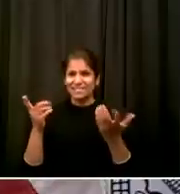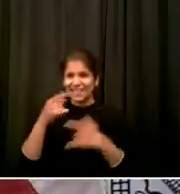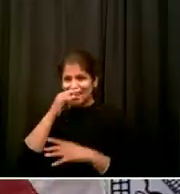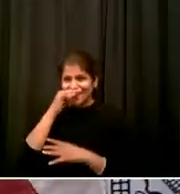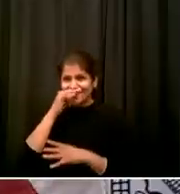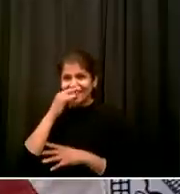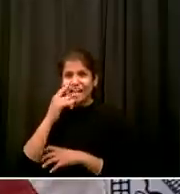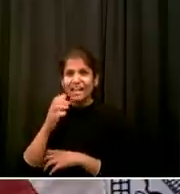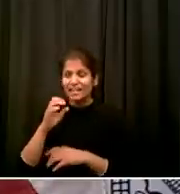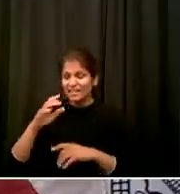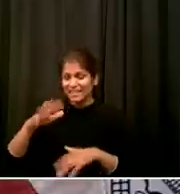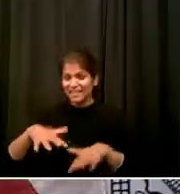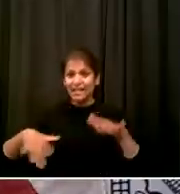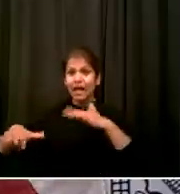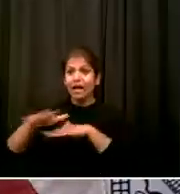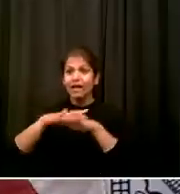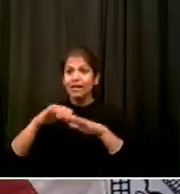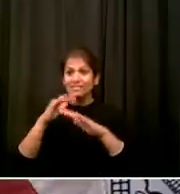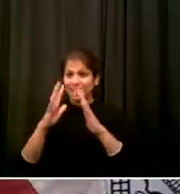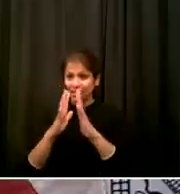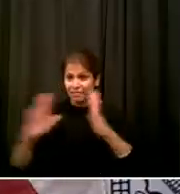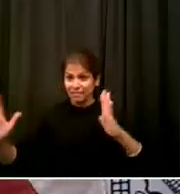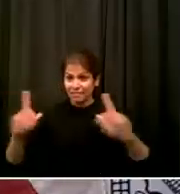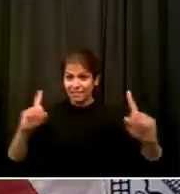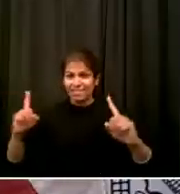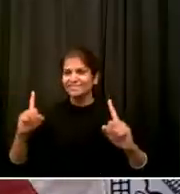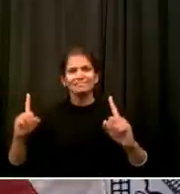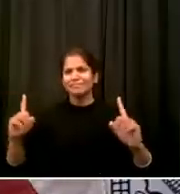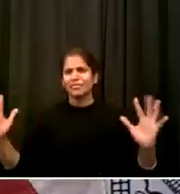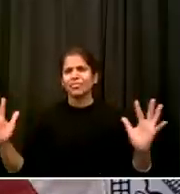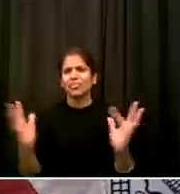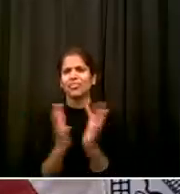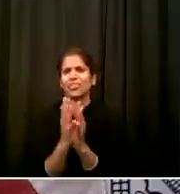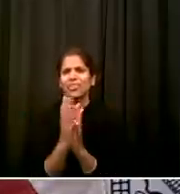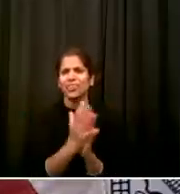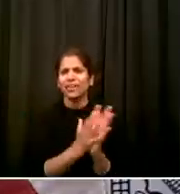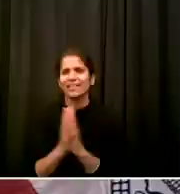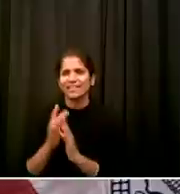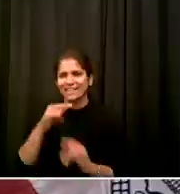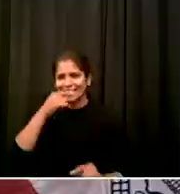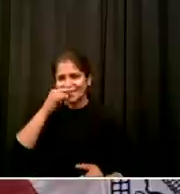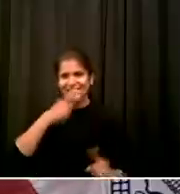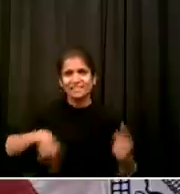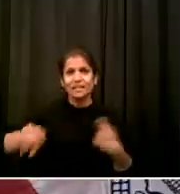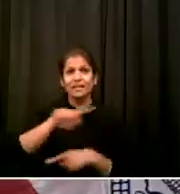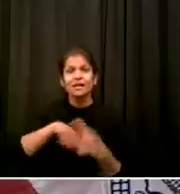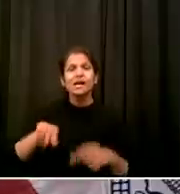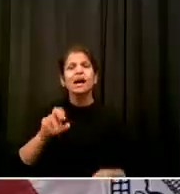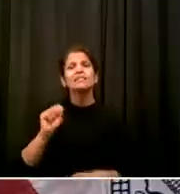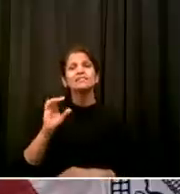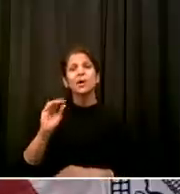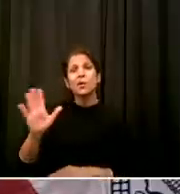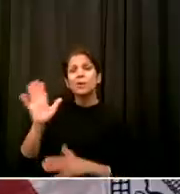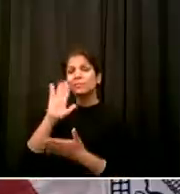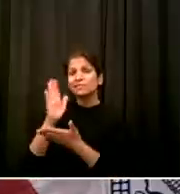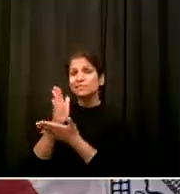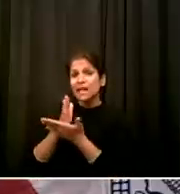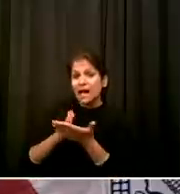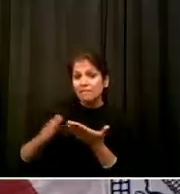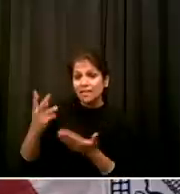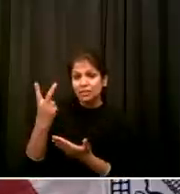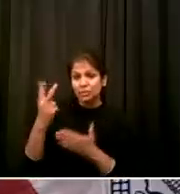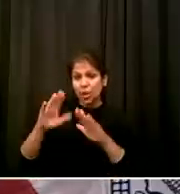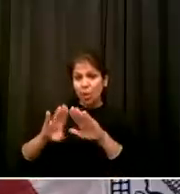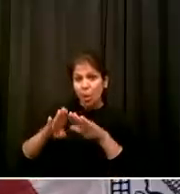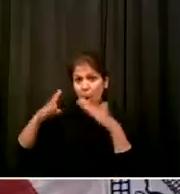So, my view is, let's get into phase two Let's see how it's working Let's see what we learn from phase one And at the right time, then we can make a